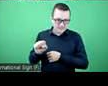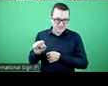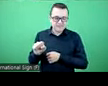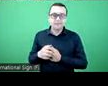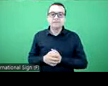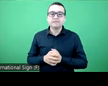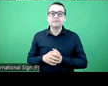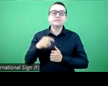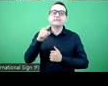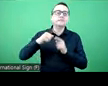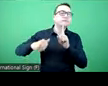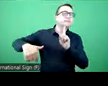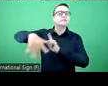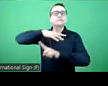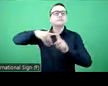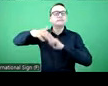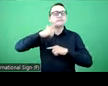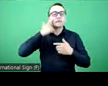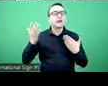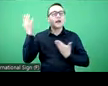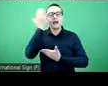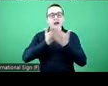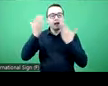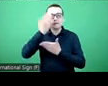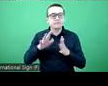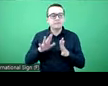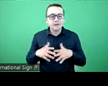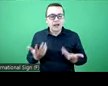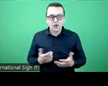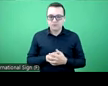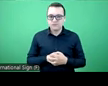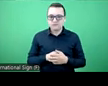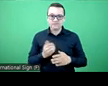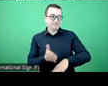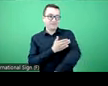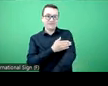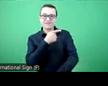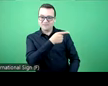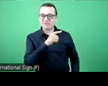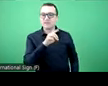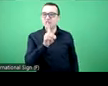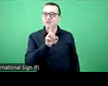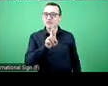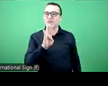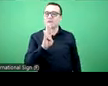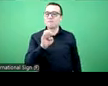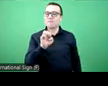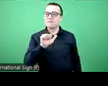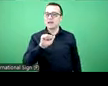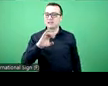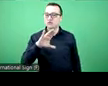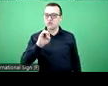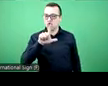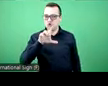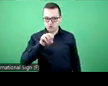analítico, parte de este marco. Just a few words about the analytical framework about this, and I just